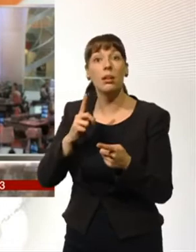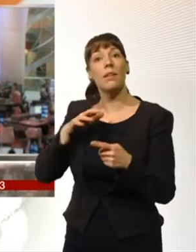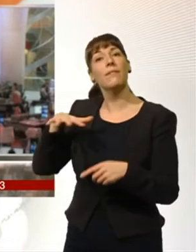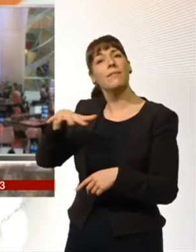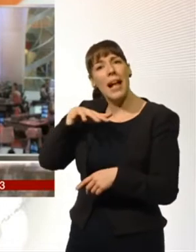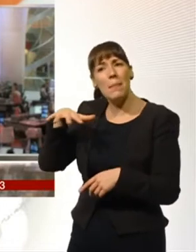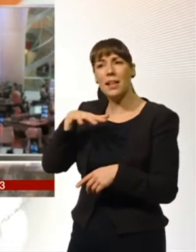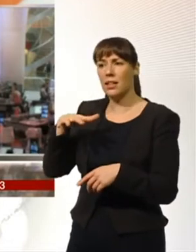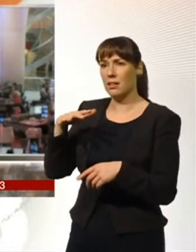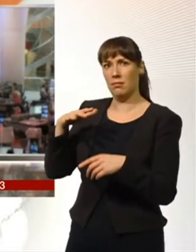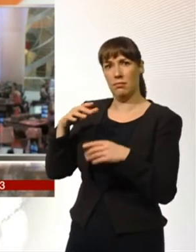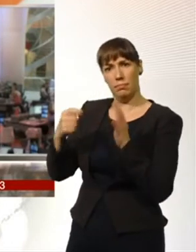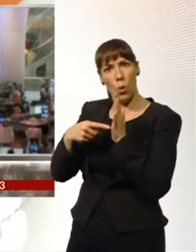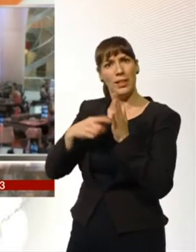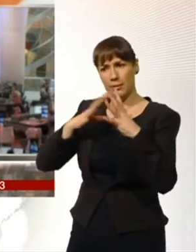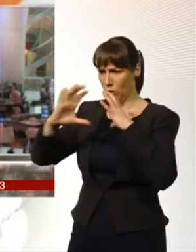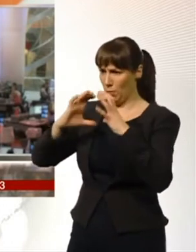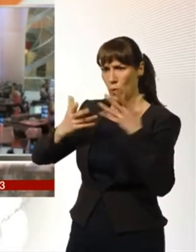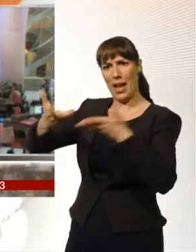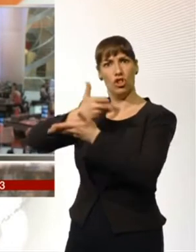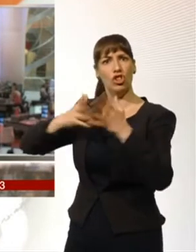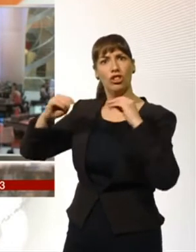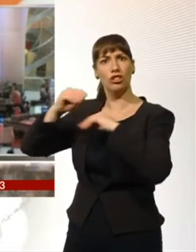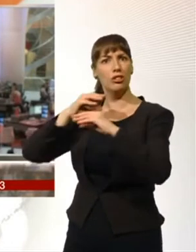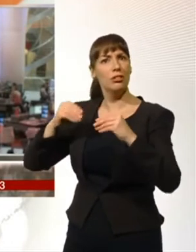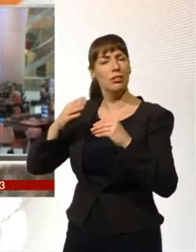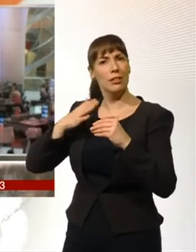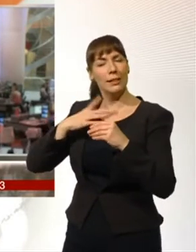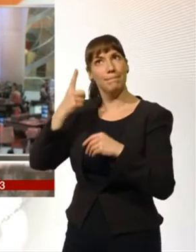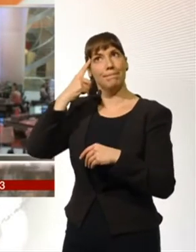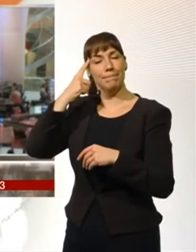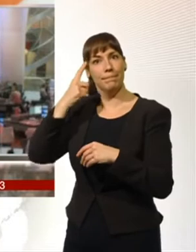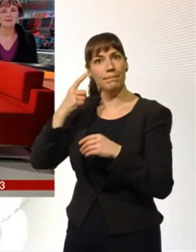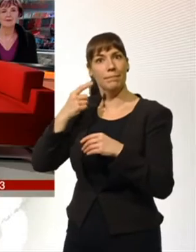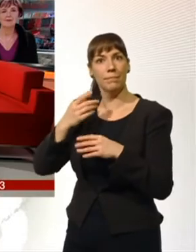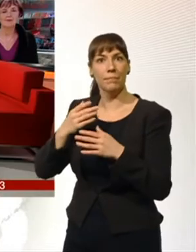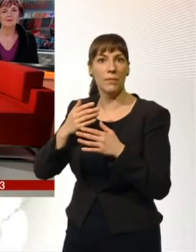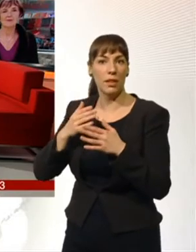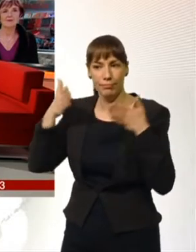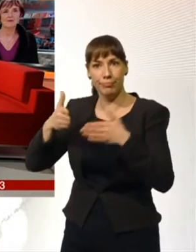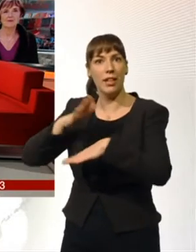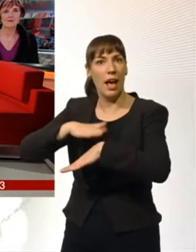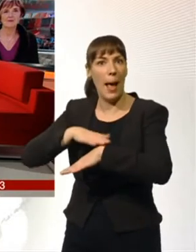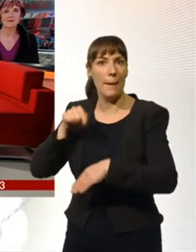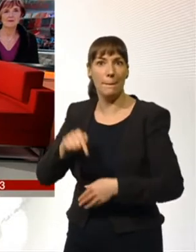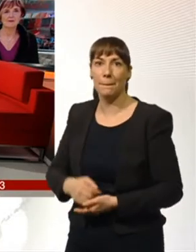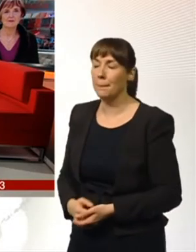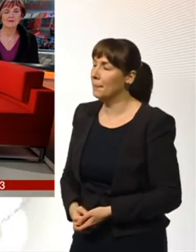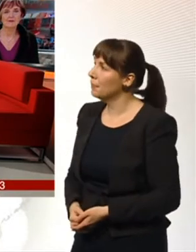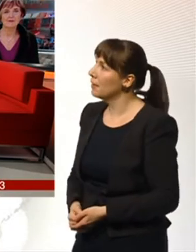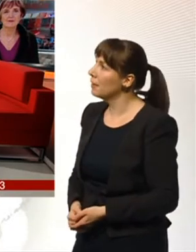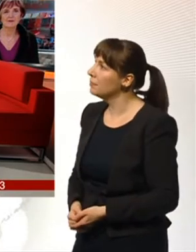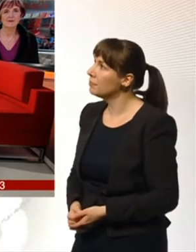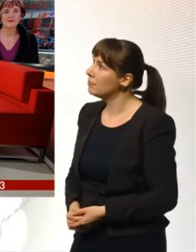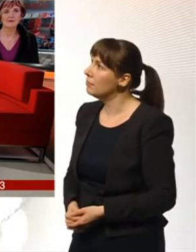life and communication needs some TLC, really. It's not just family life. Lots of people are making the point that children